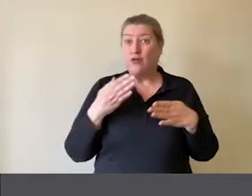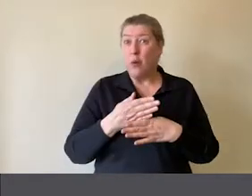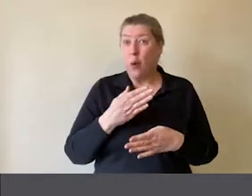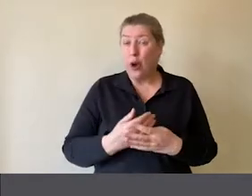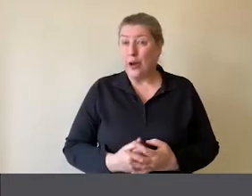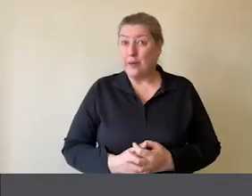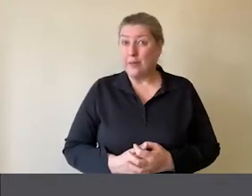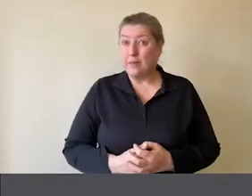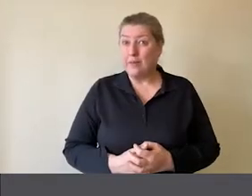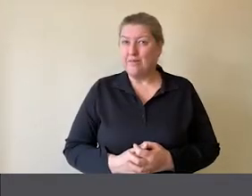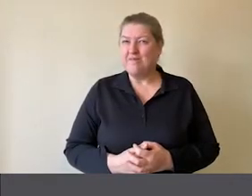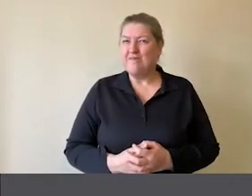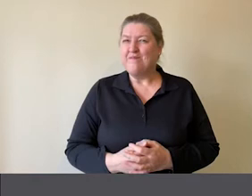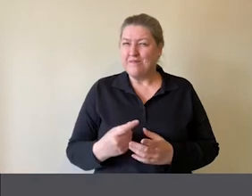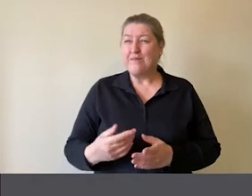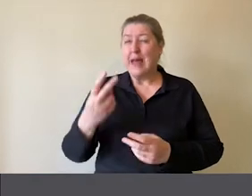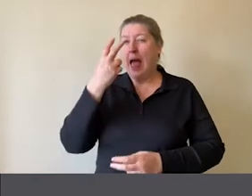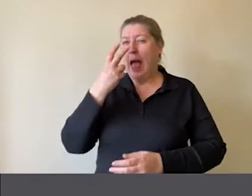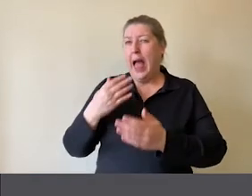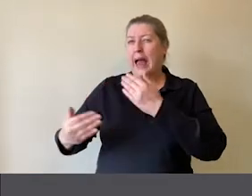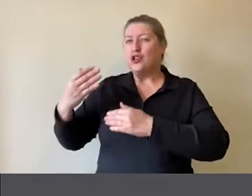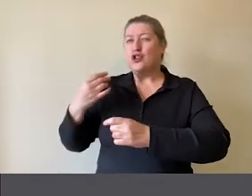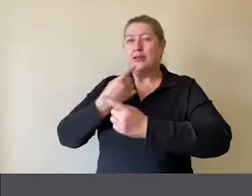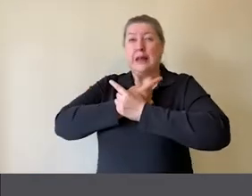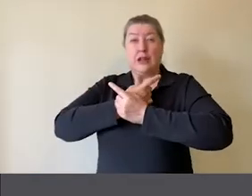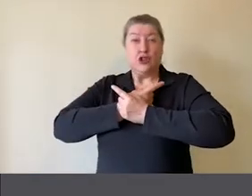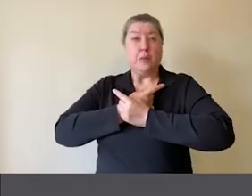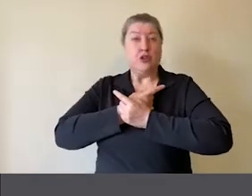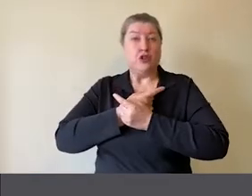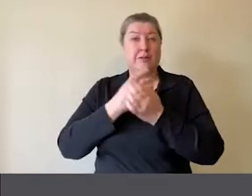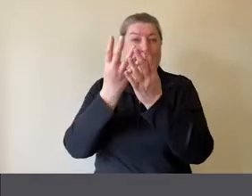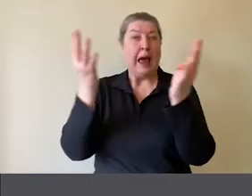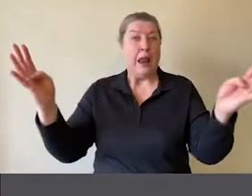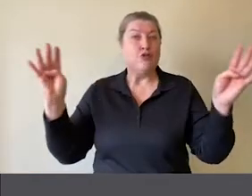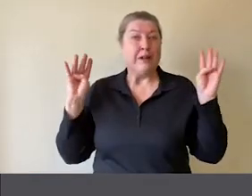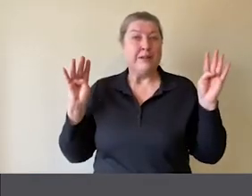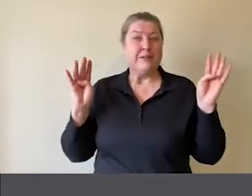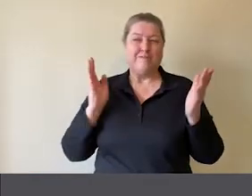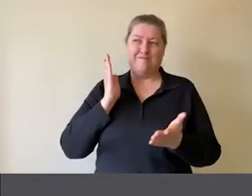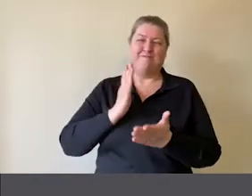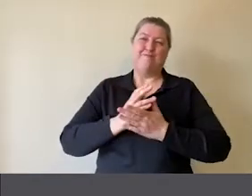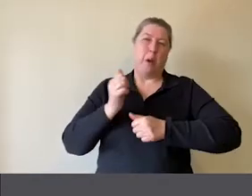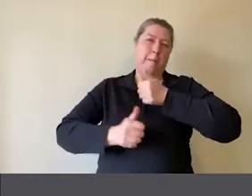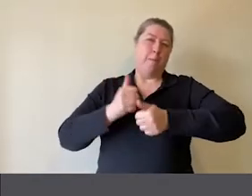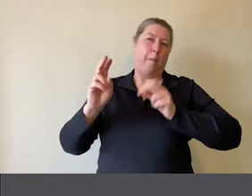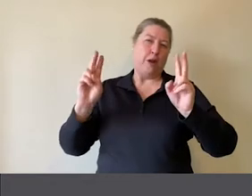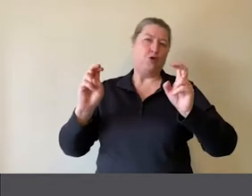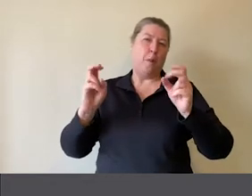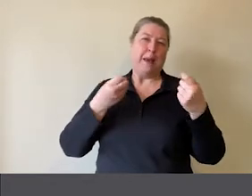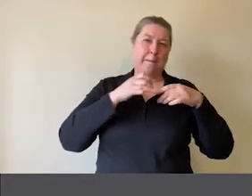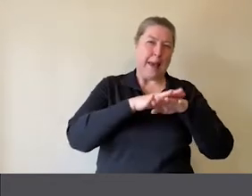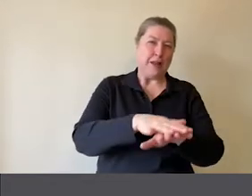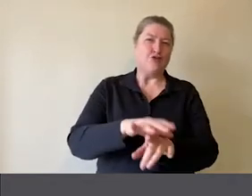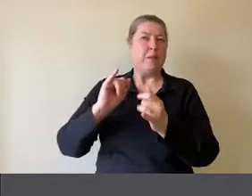our Ancient Egyptian galleries, a very popular topic with our mainstream and SEN audiences, we have a touch